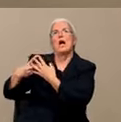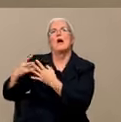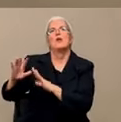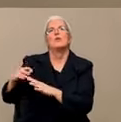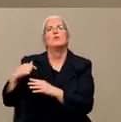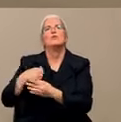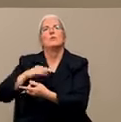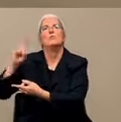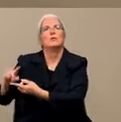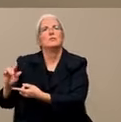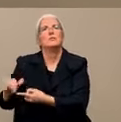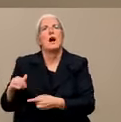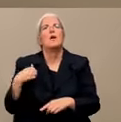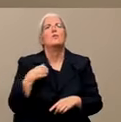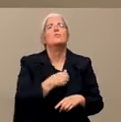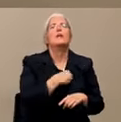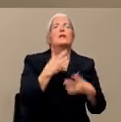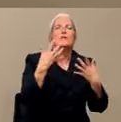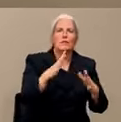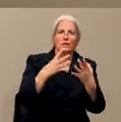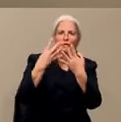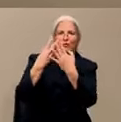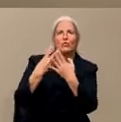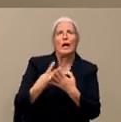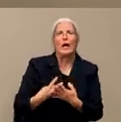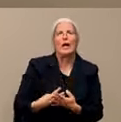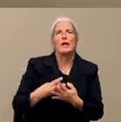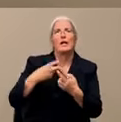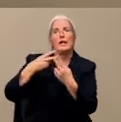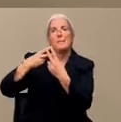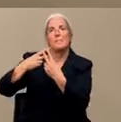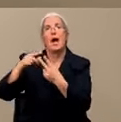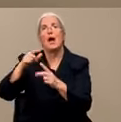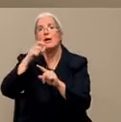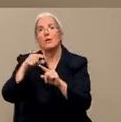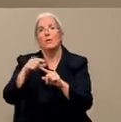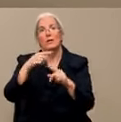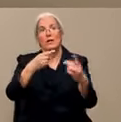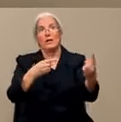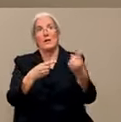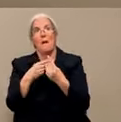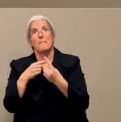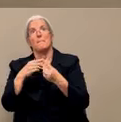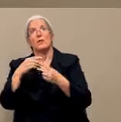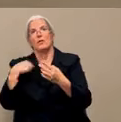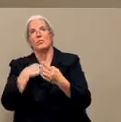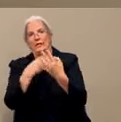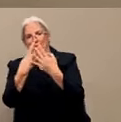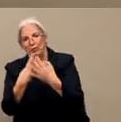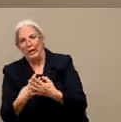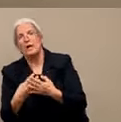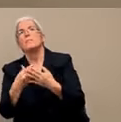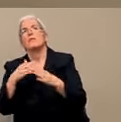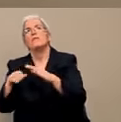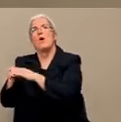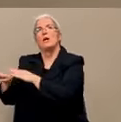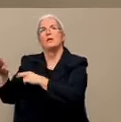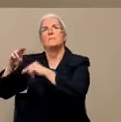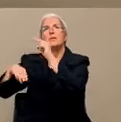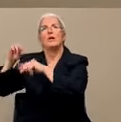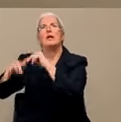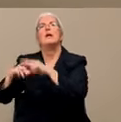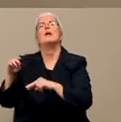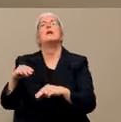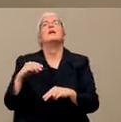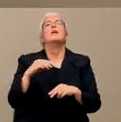for any inmate before they ever even enter the building. We've always had medical screenings, but we've expanded that. It's